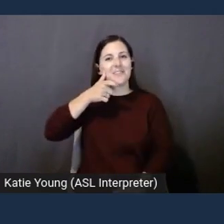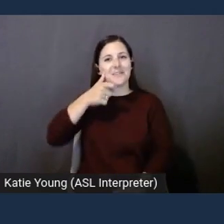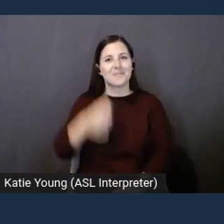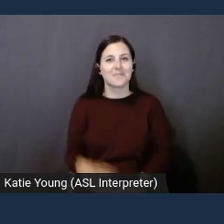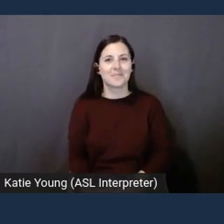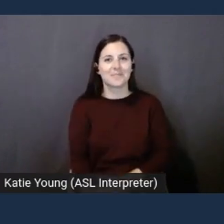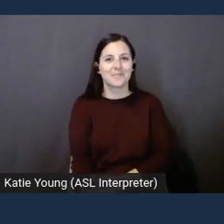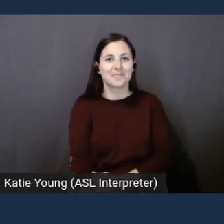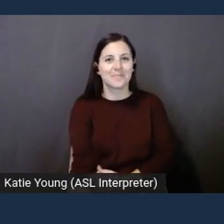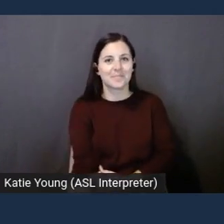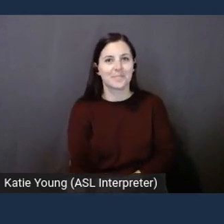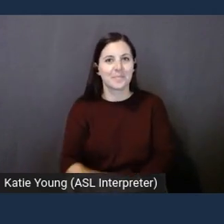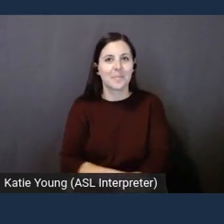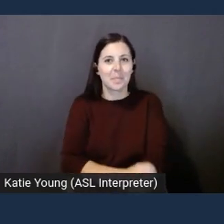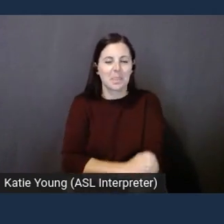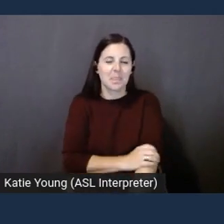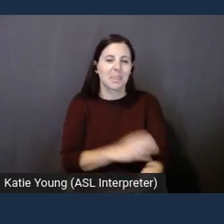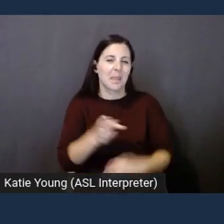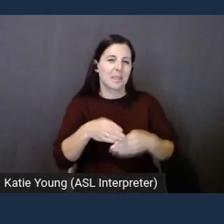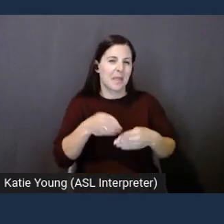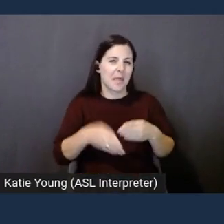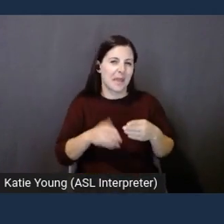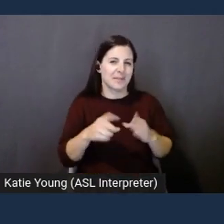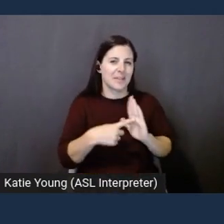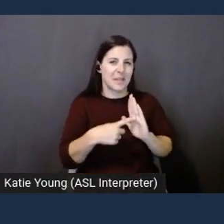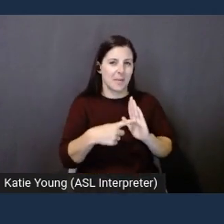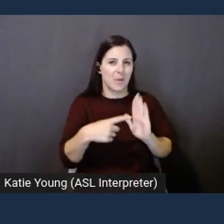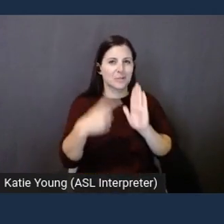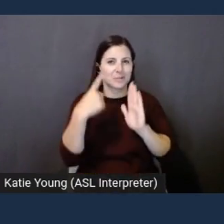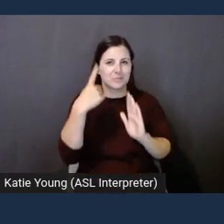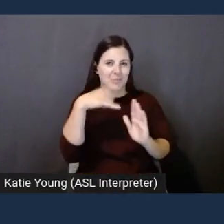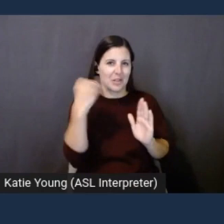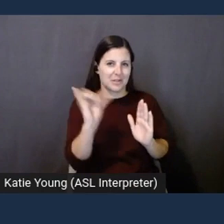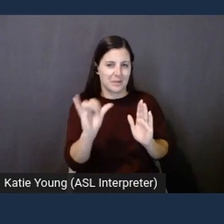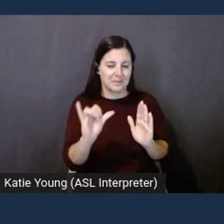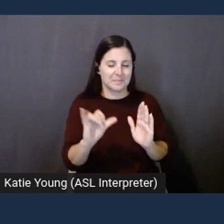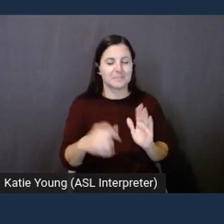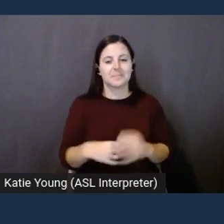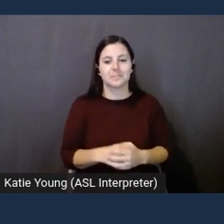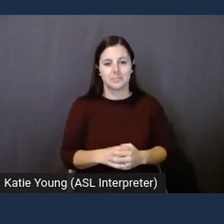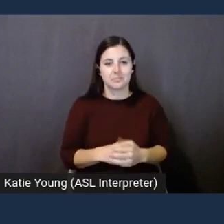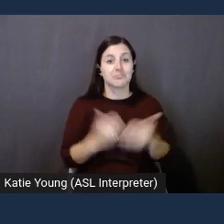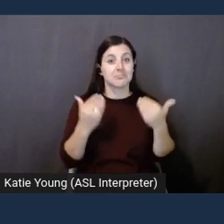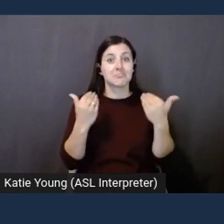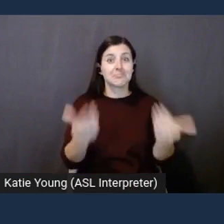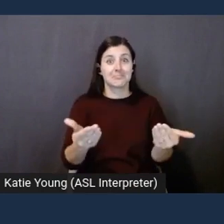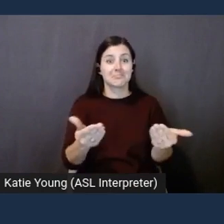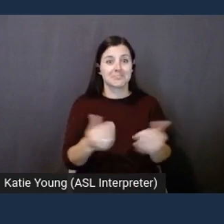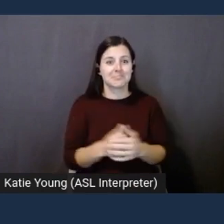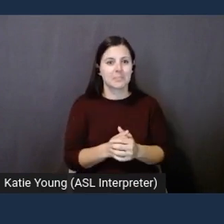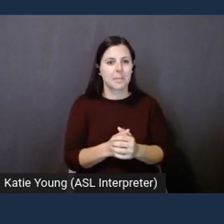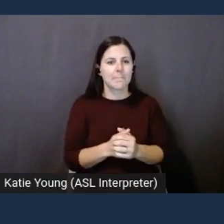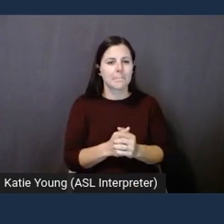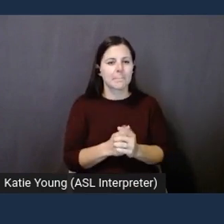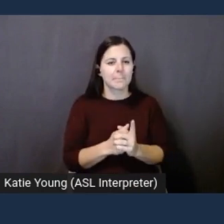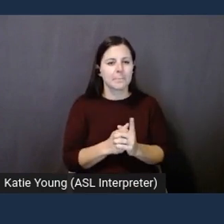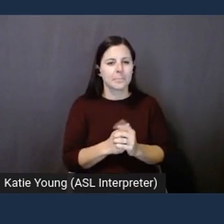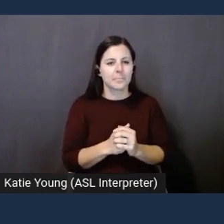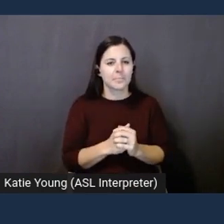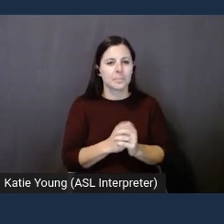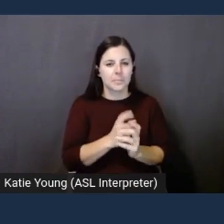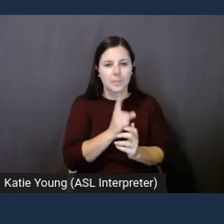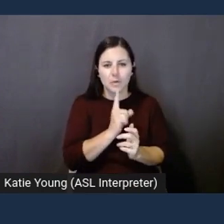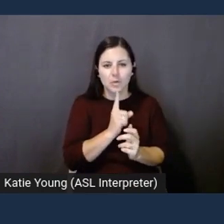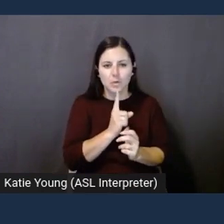And that will be sort of the end of that experience. So, let's go. Before we begin, let's make sure